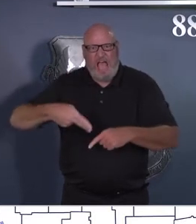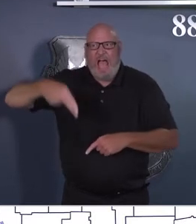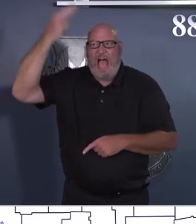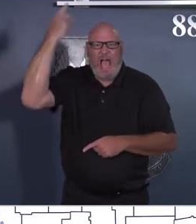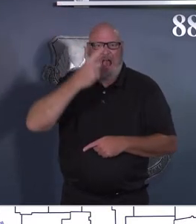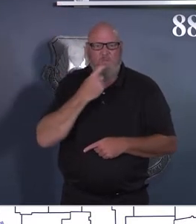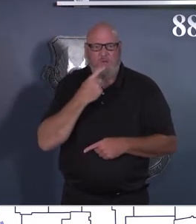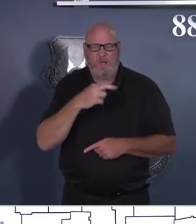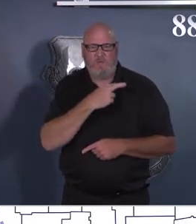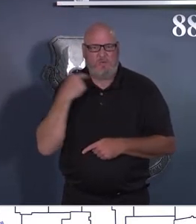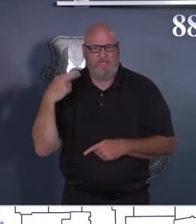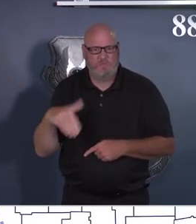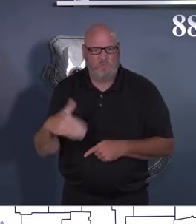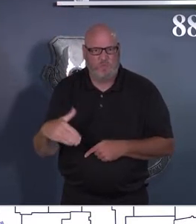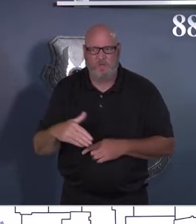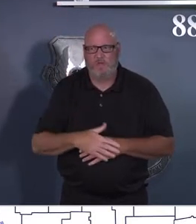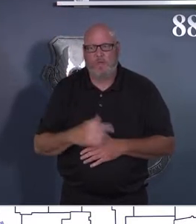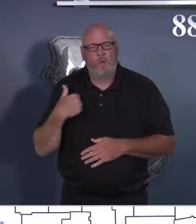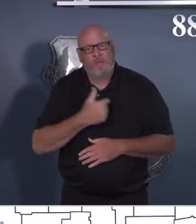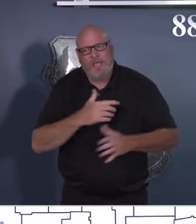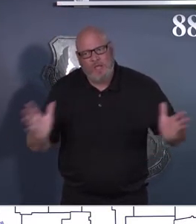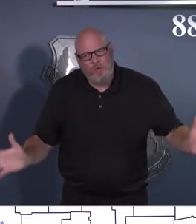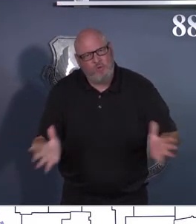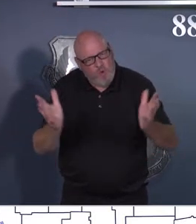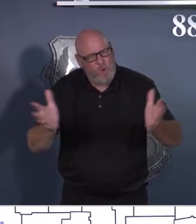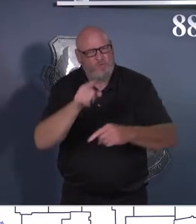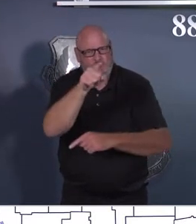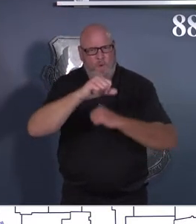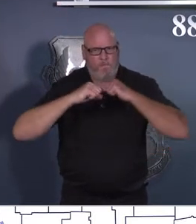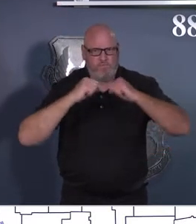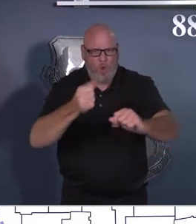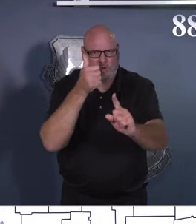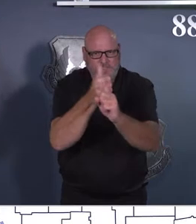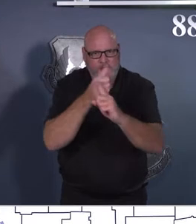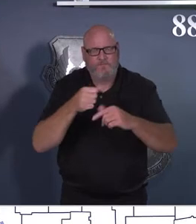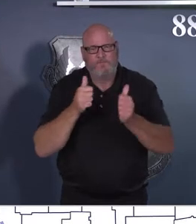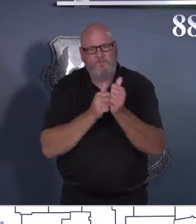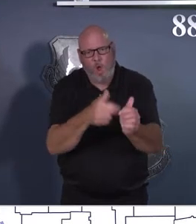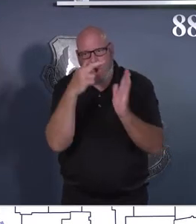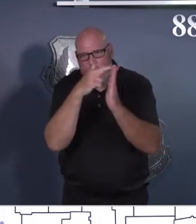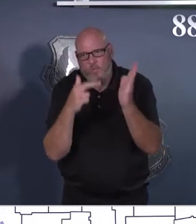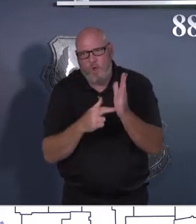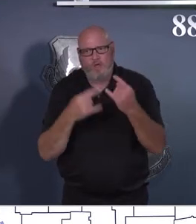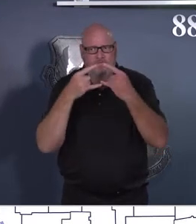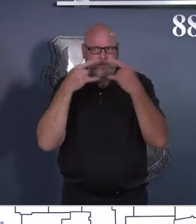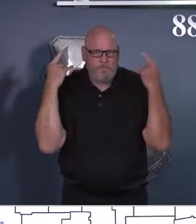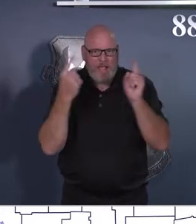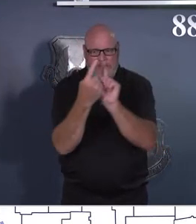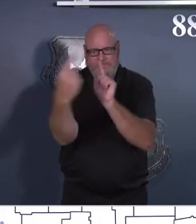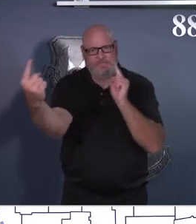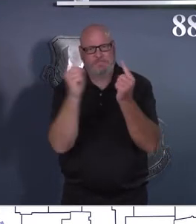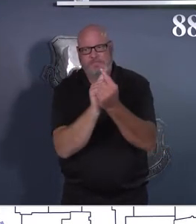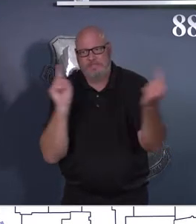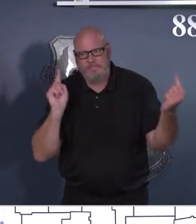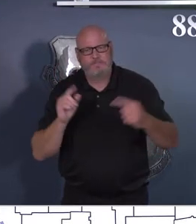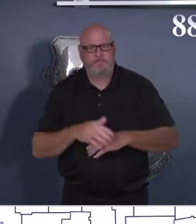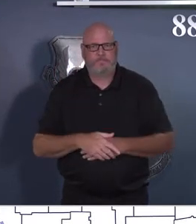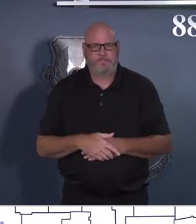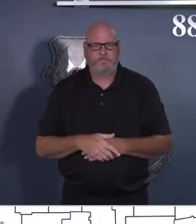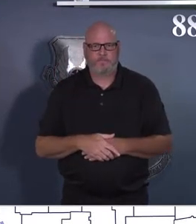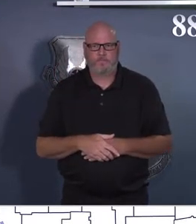measures and the measured steps to wear a mask indoors, maintain six feet of physical distancing between people,